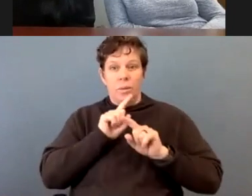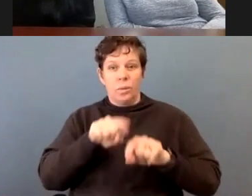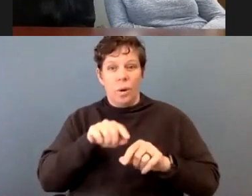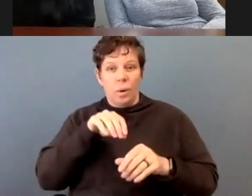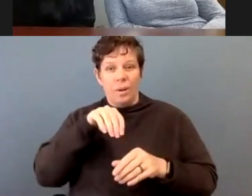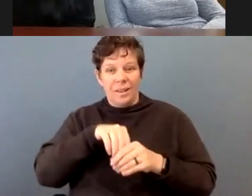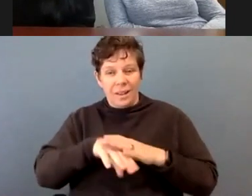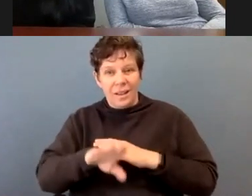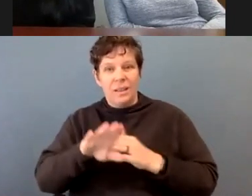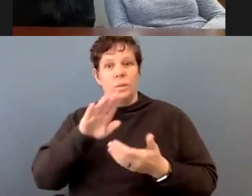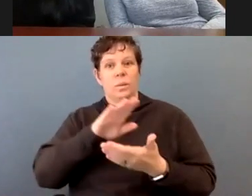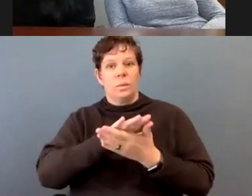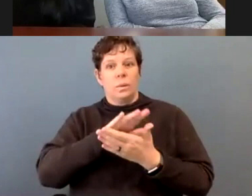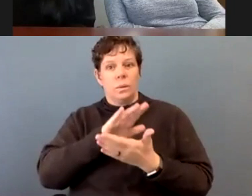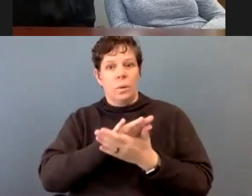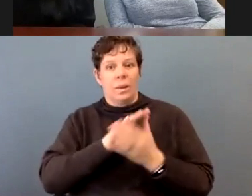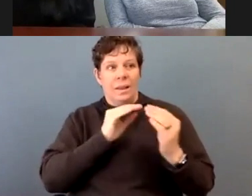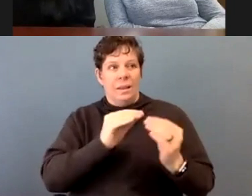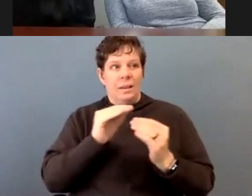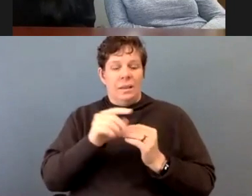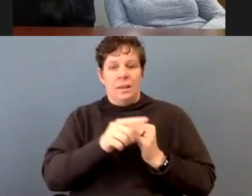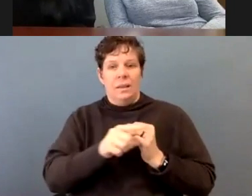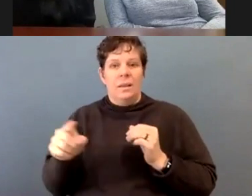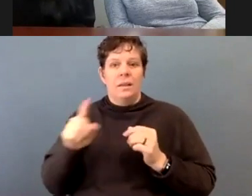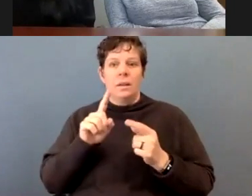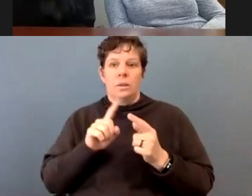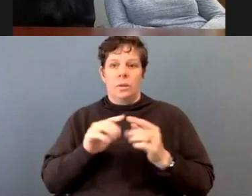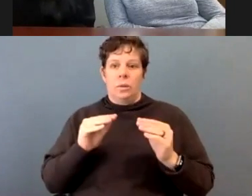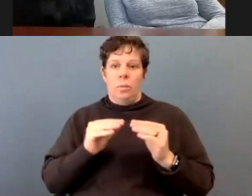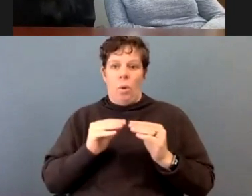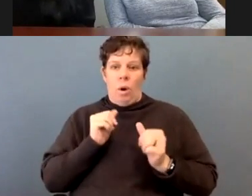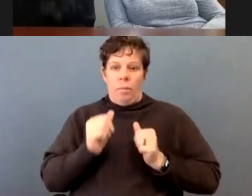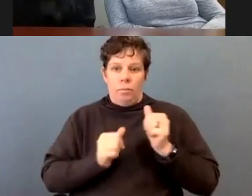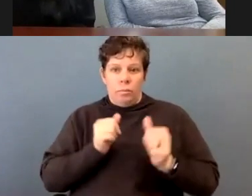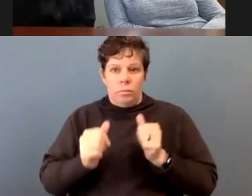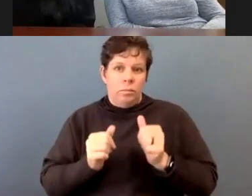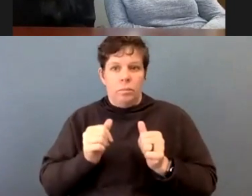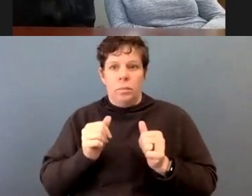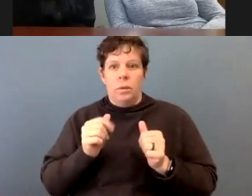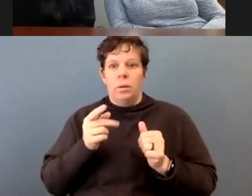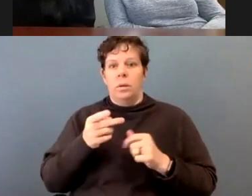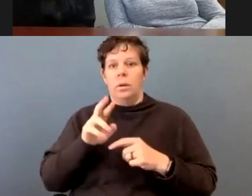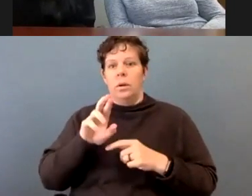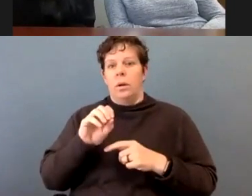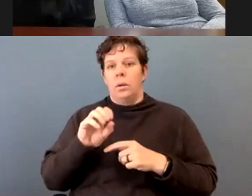We do need to be proactive in that regard. I totally agree.